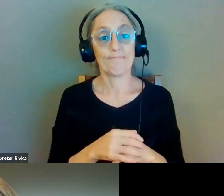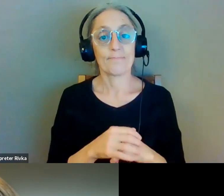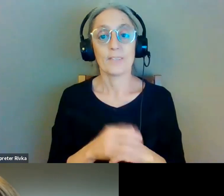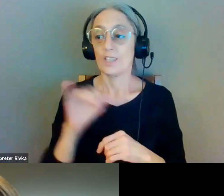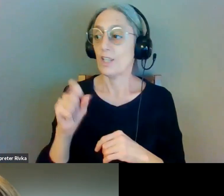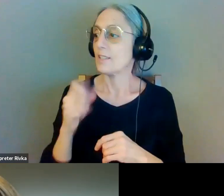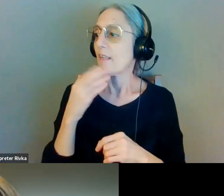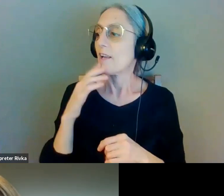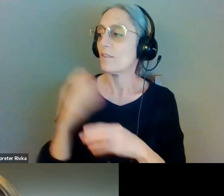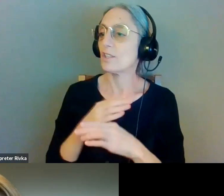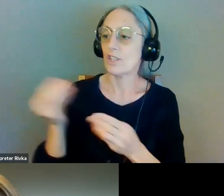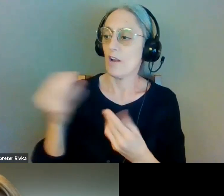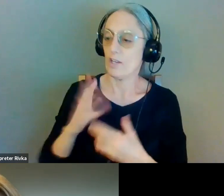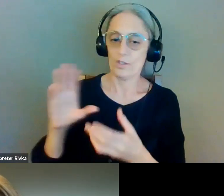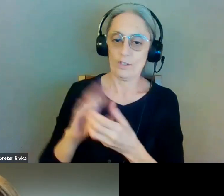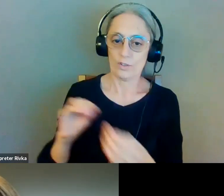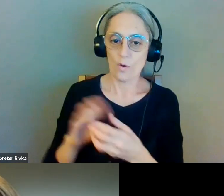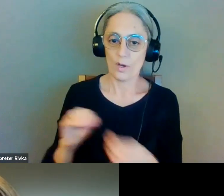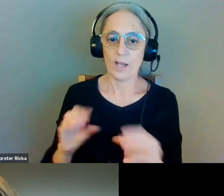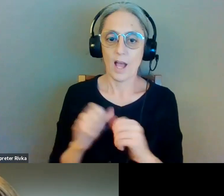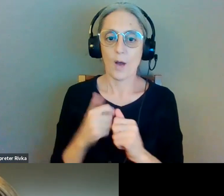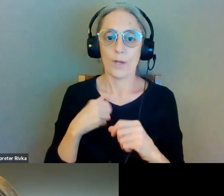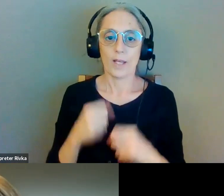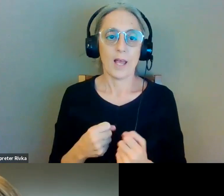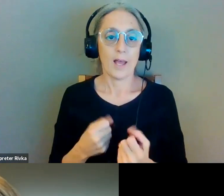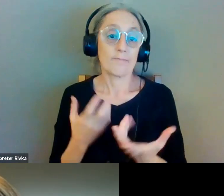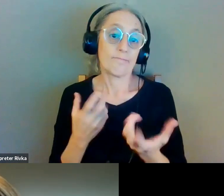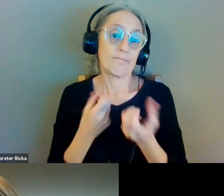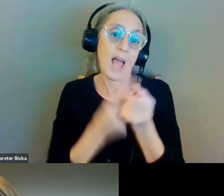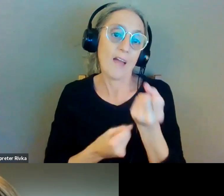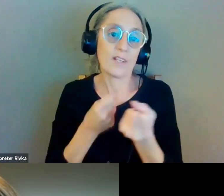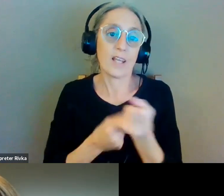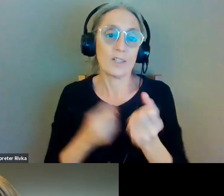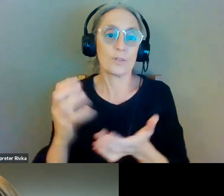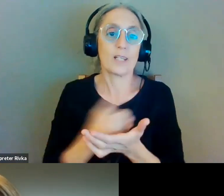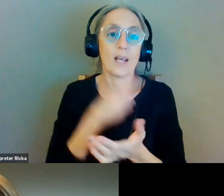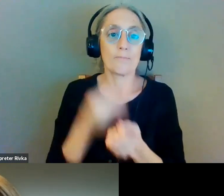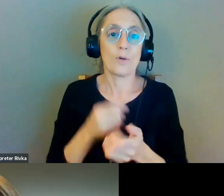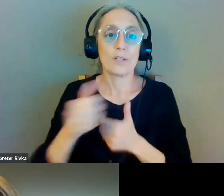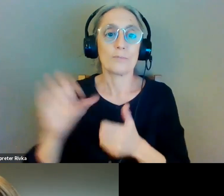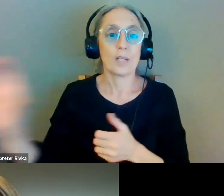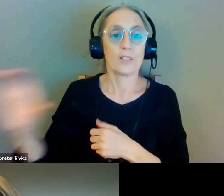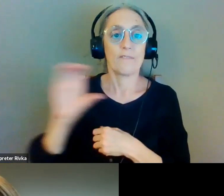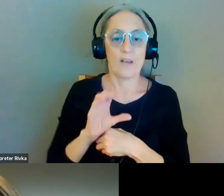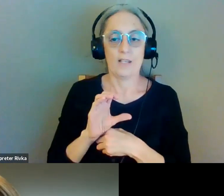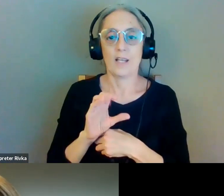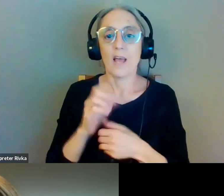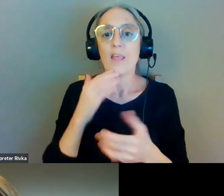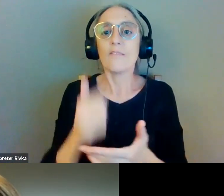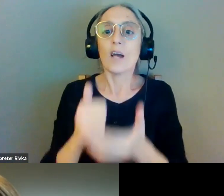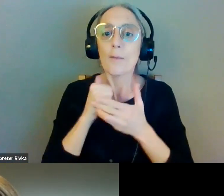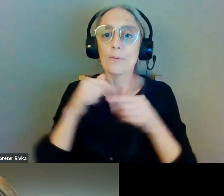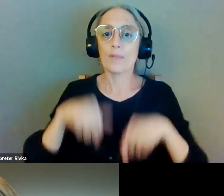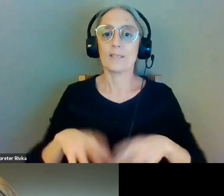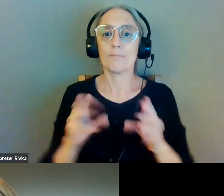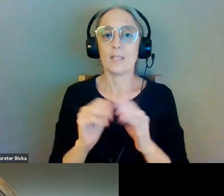and sharing how we can advocate for transportation funding and for helping us out with this forum we really appreciate it